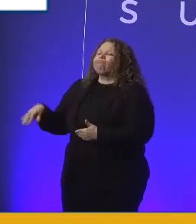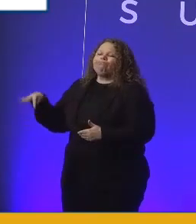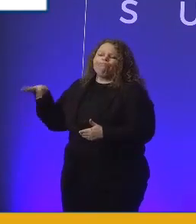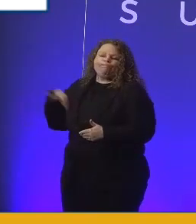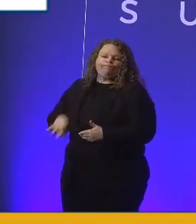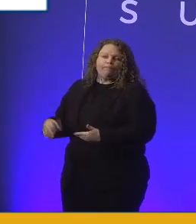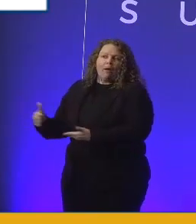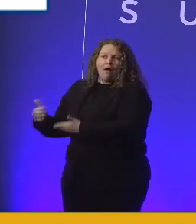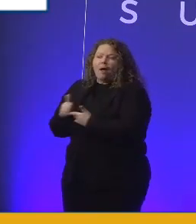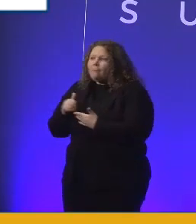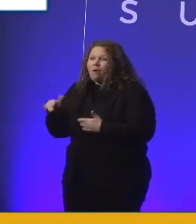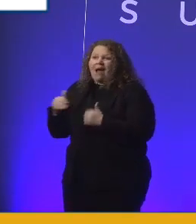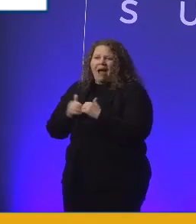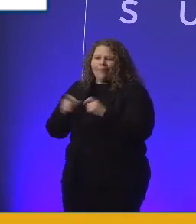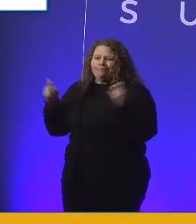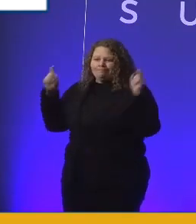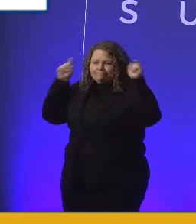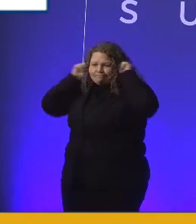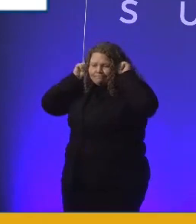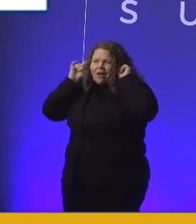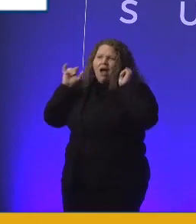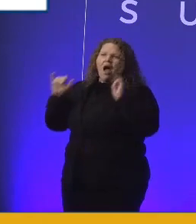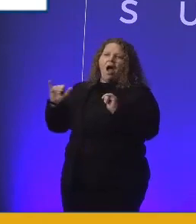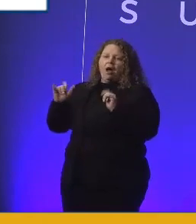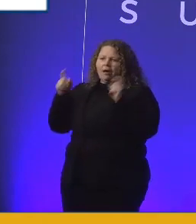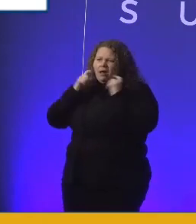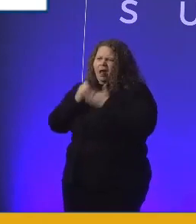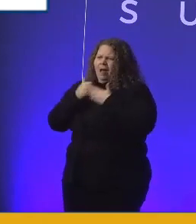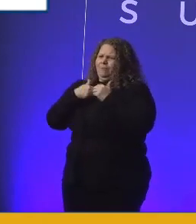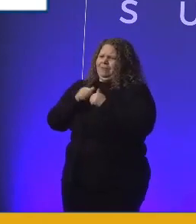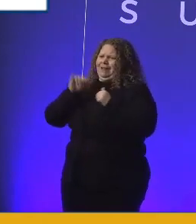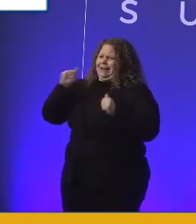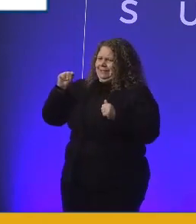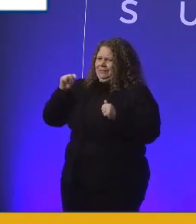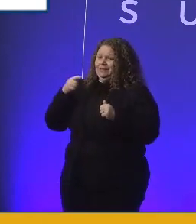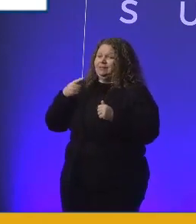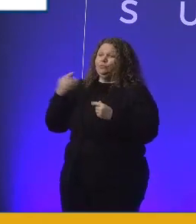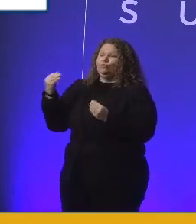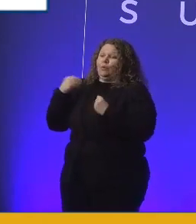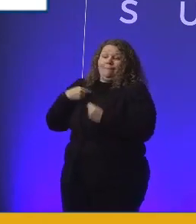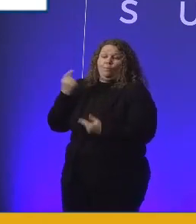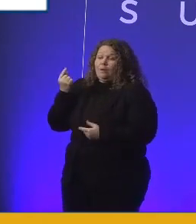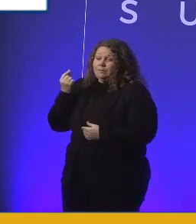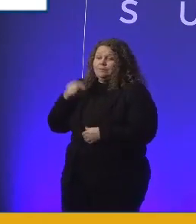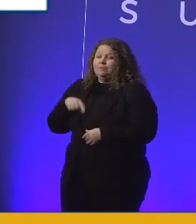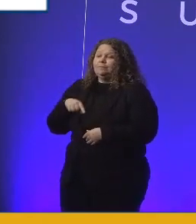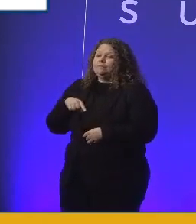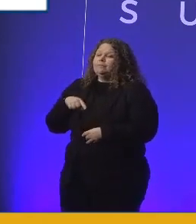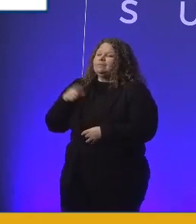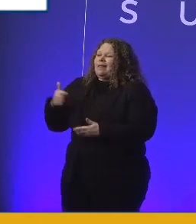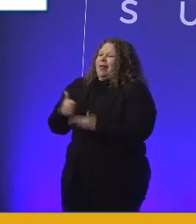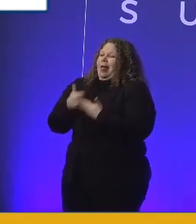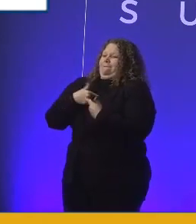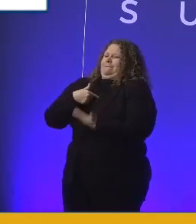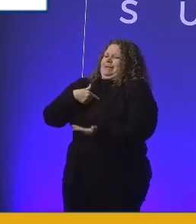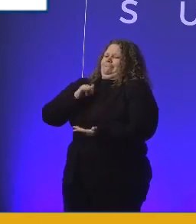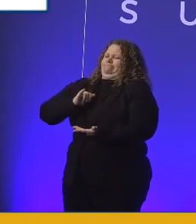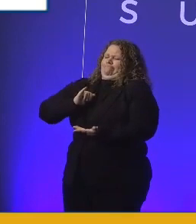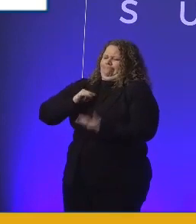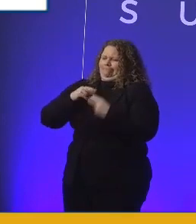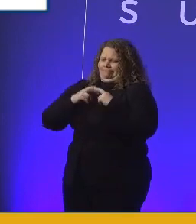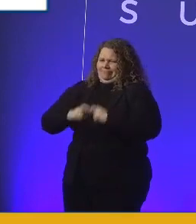aids. But the most important thing they taught me was how to be my own best self-advocate.